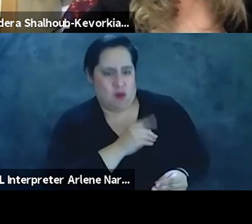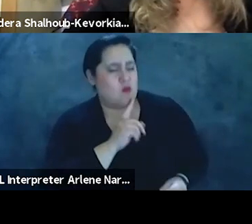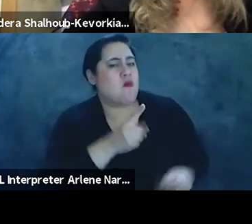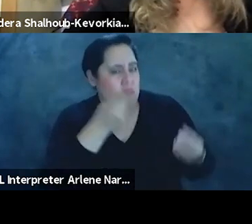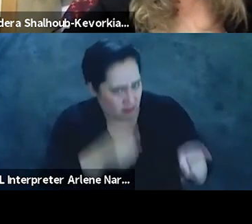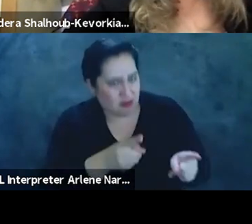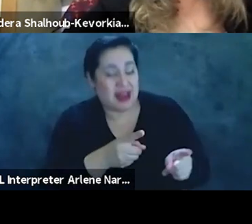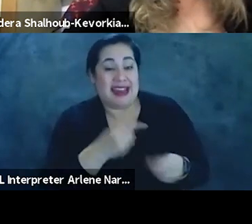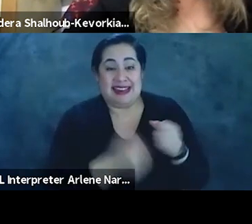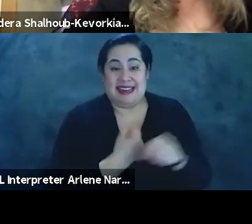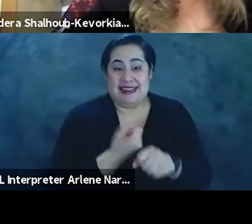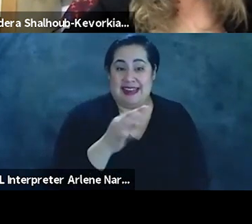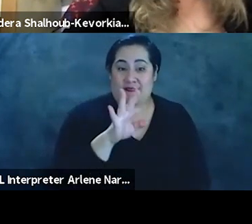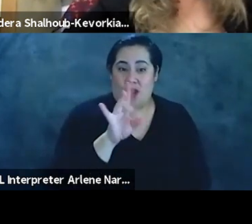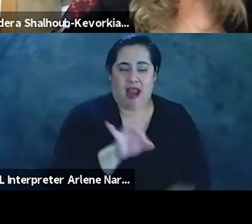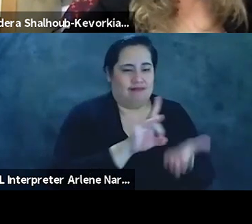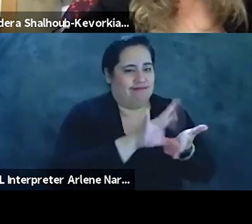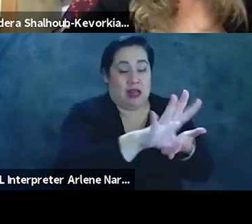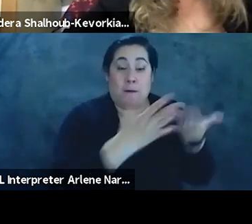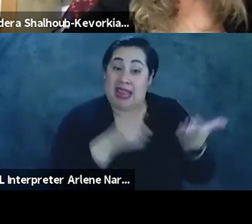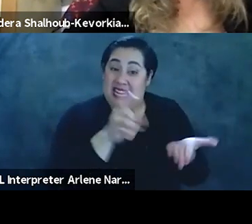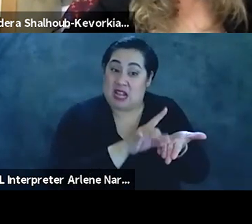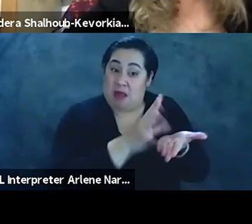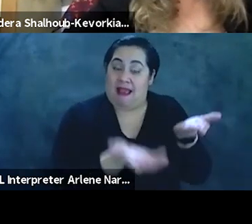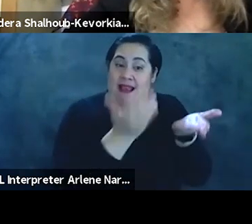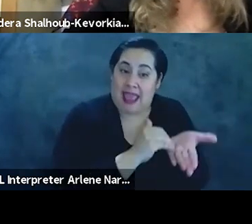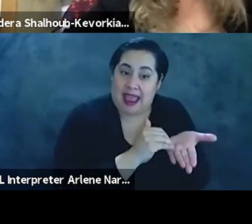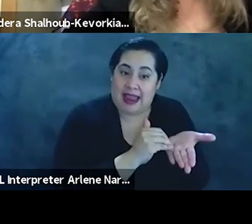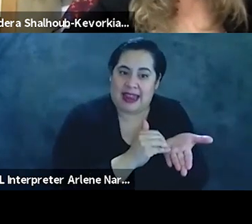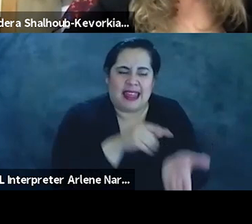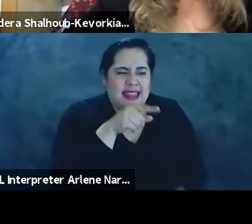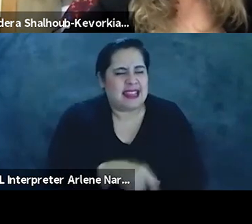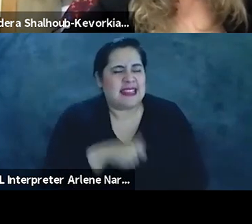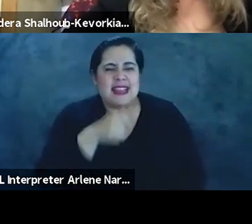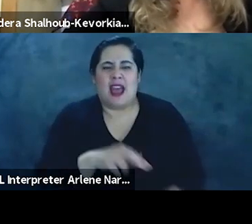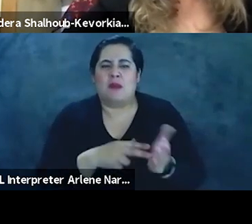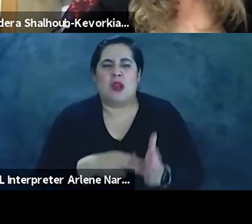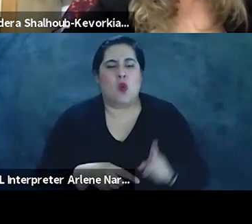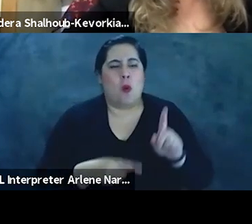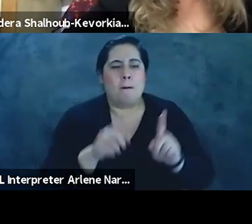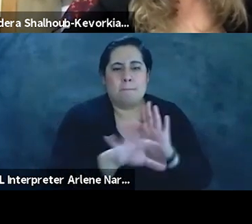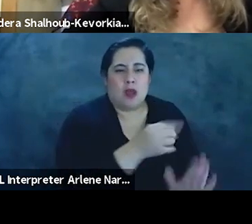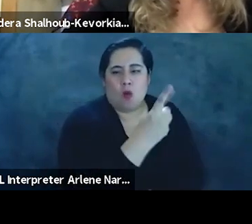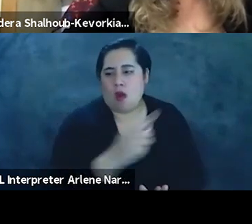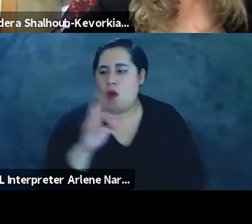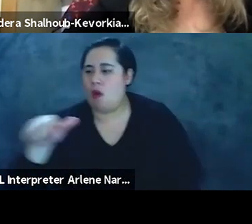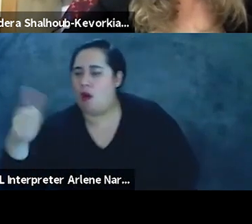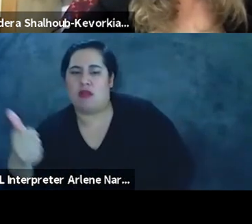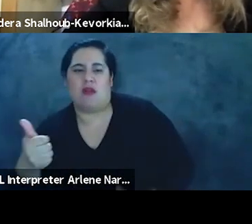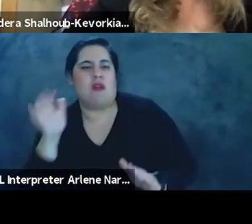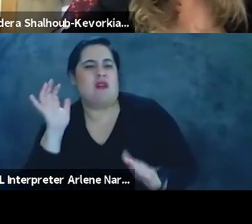and they might need to be expelled again. This is a zero-sum game that will be won at any cost, or so the